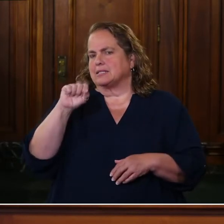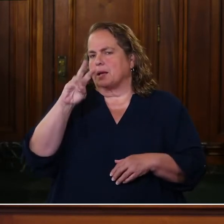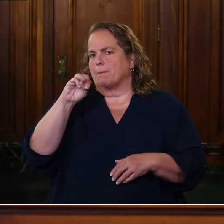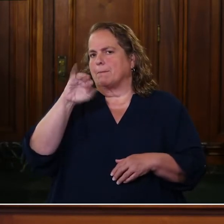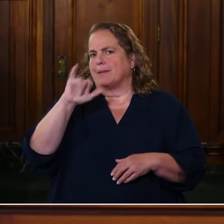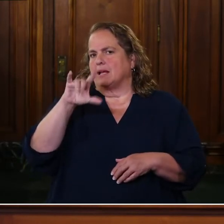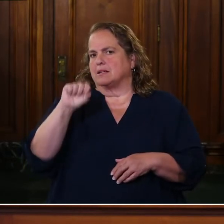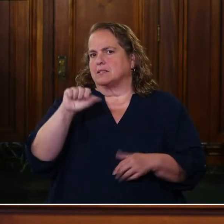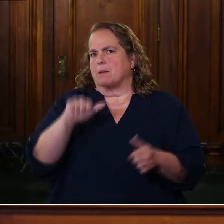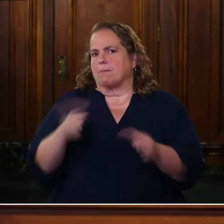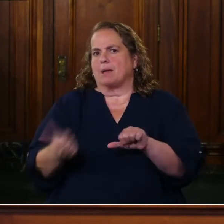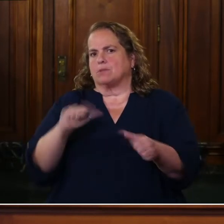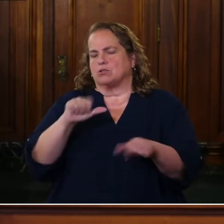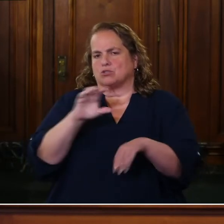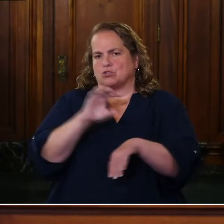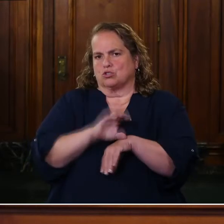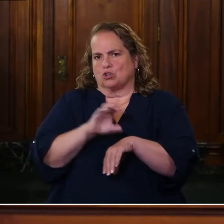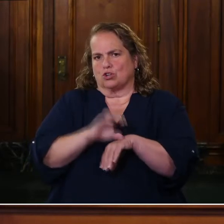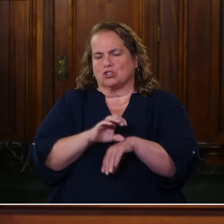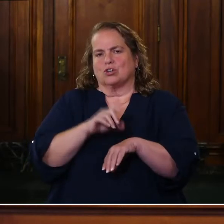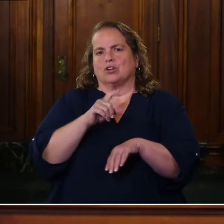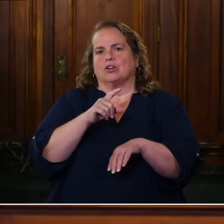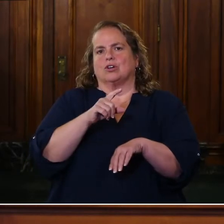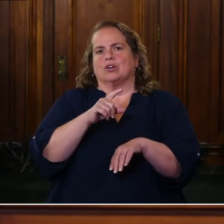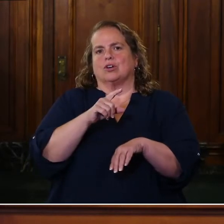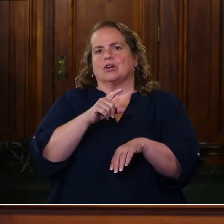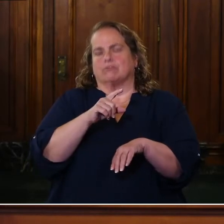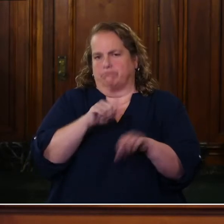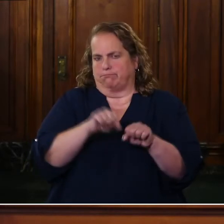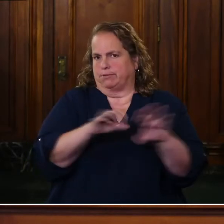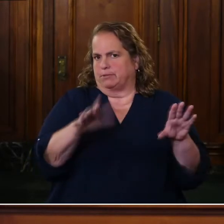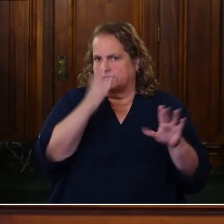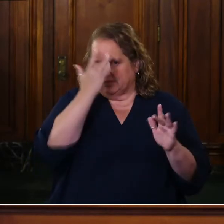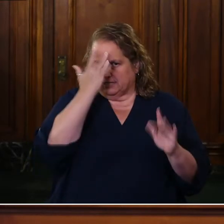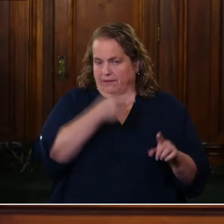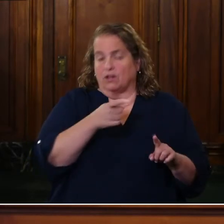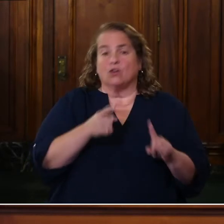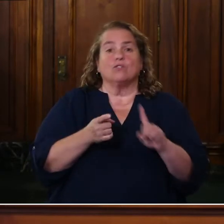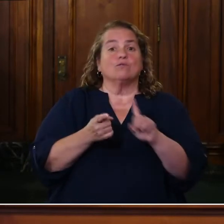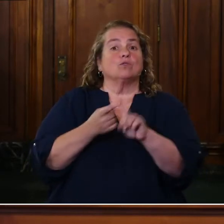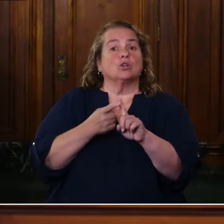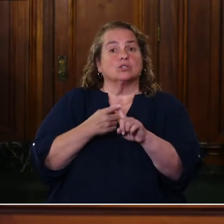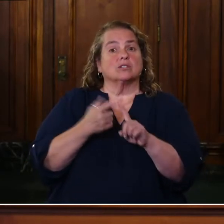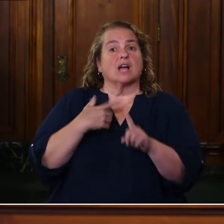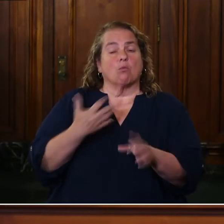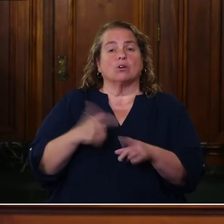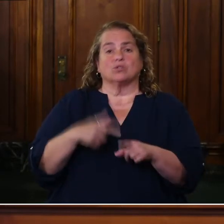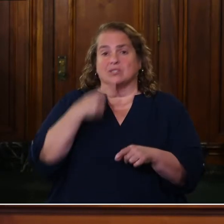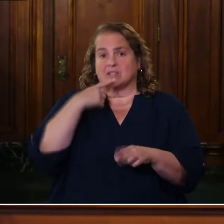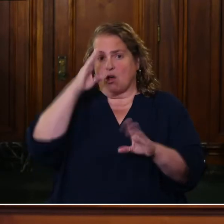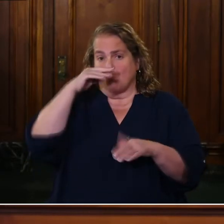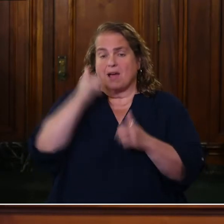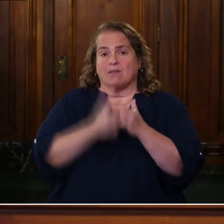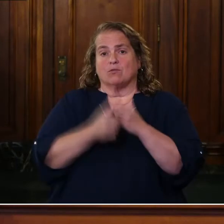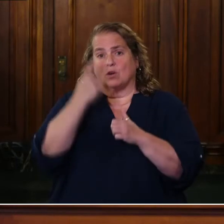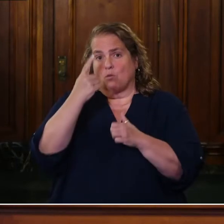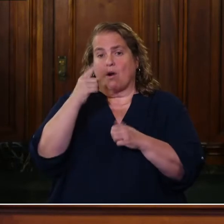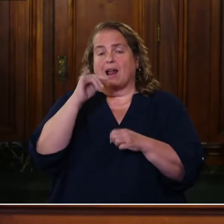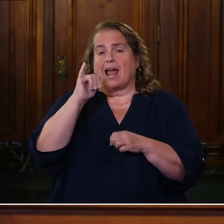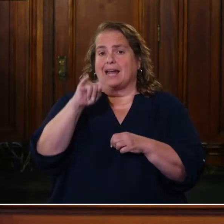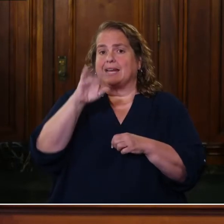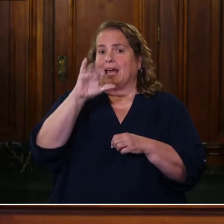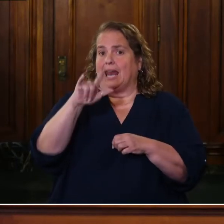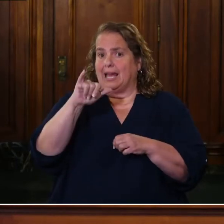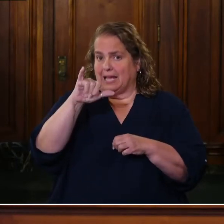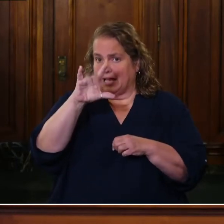recommendation to avoid these types of gatherings. First, I hope that everybody that, that tested positive from services at Clay's Mills Baptist